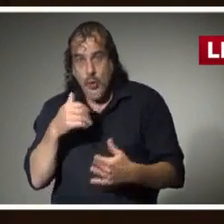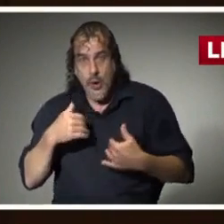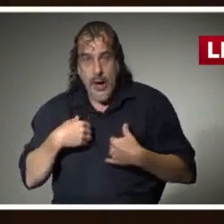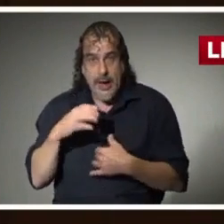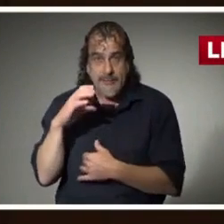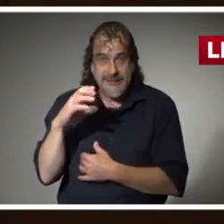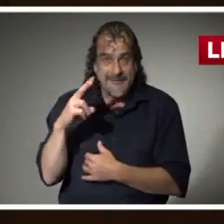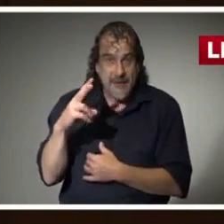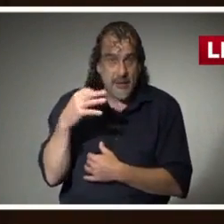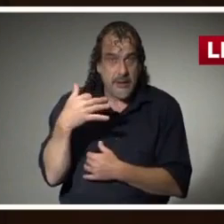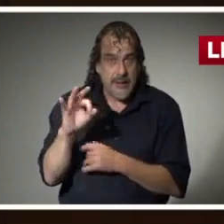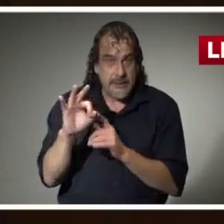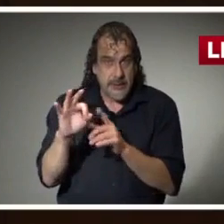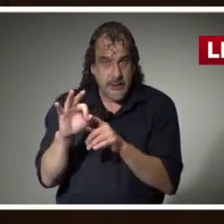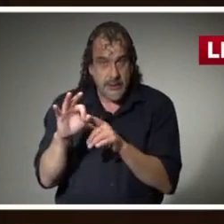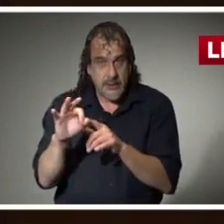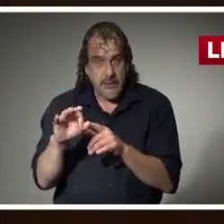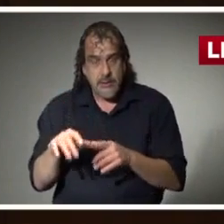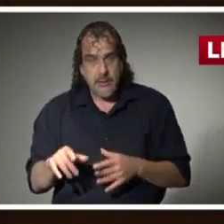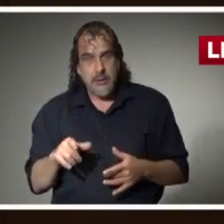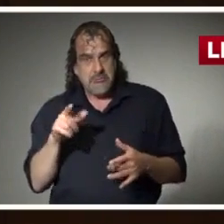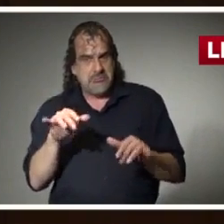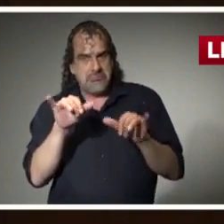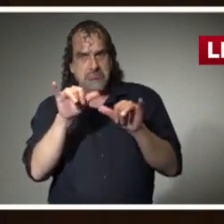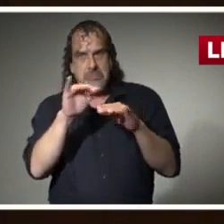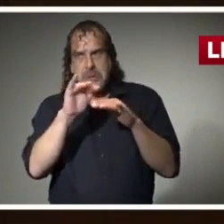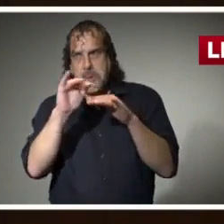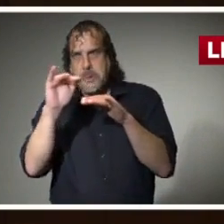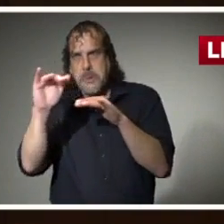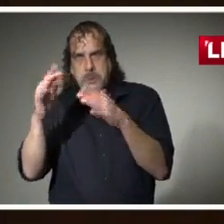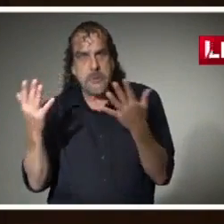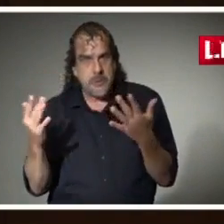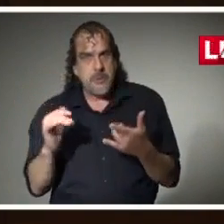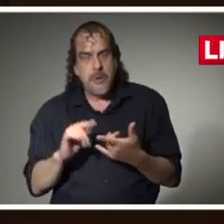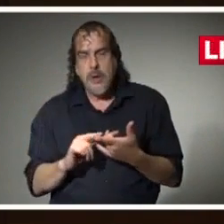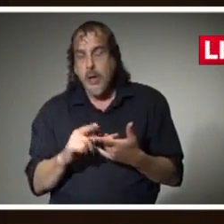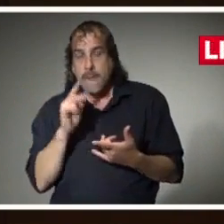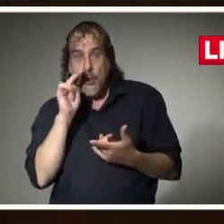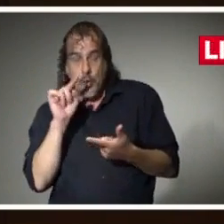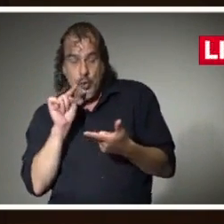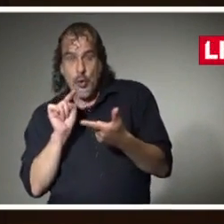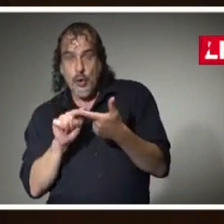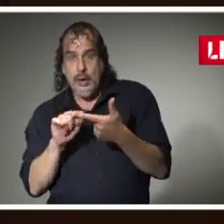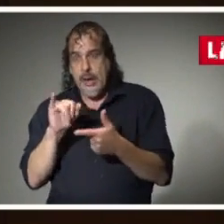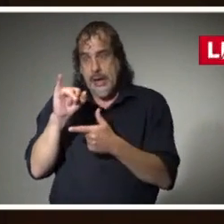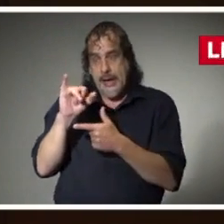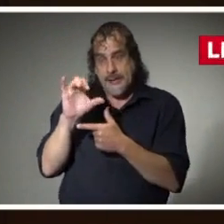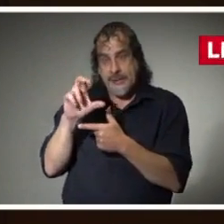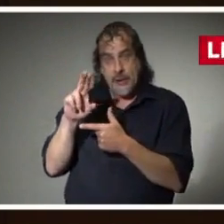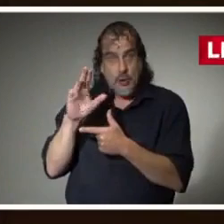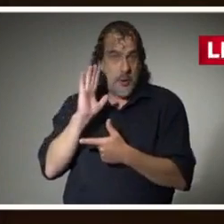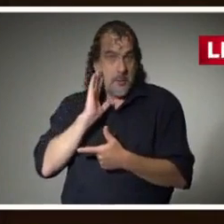COVID, those are staying stable. If you look at the ICU